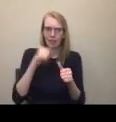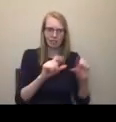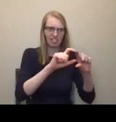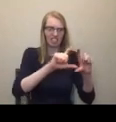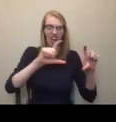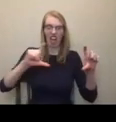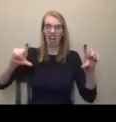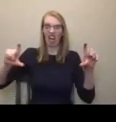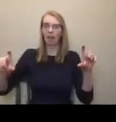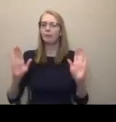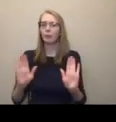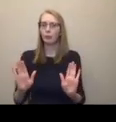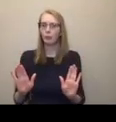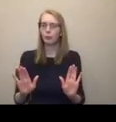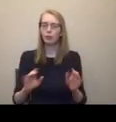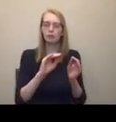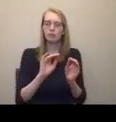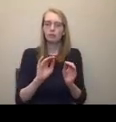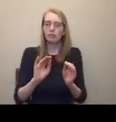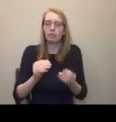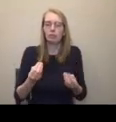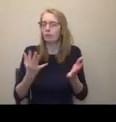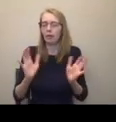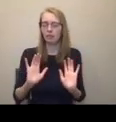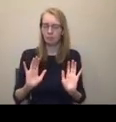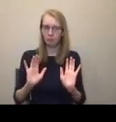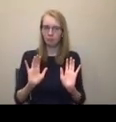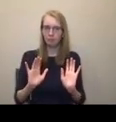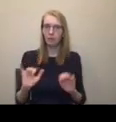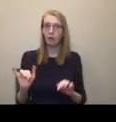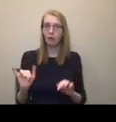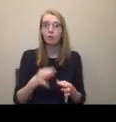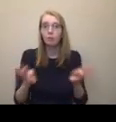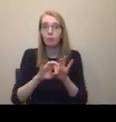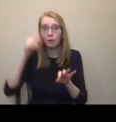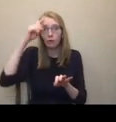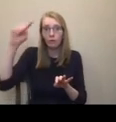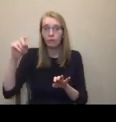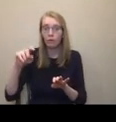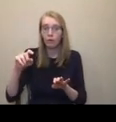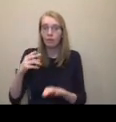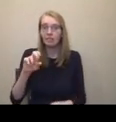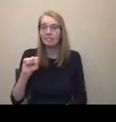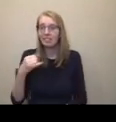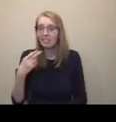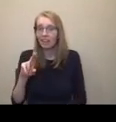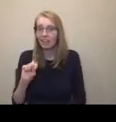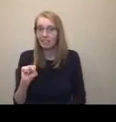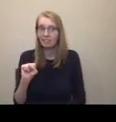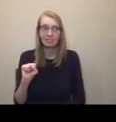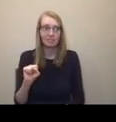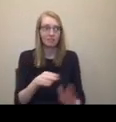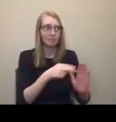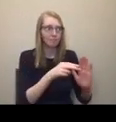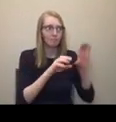text guidelines in large printed signage. And this is important for your signage when people are blind, you know, blind patrons and others are coming, make